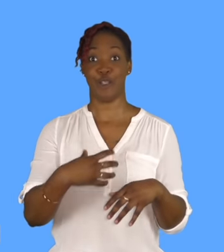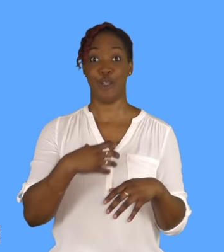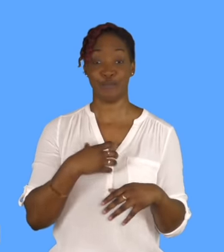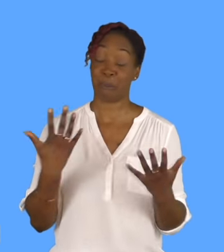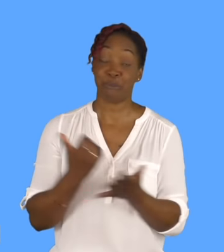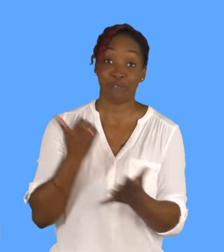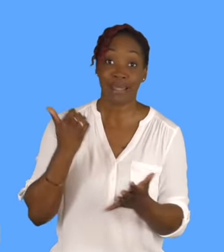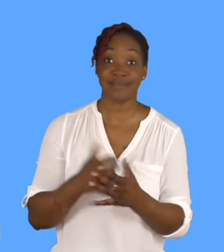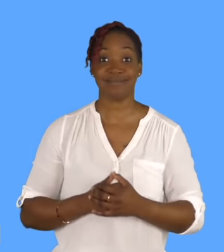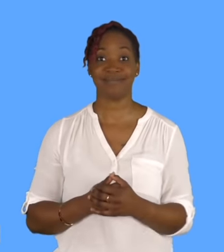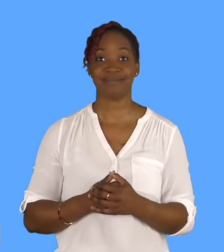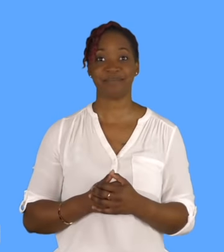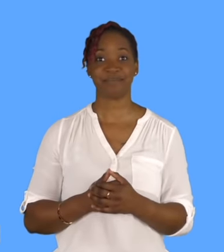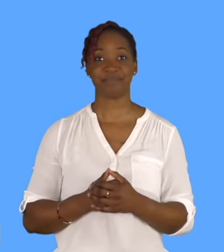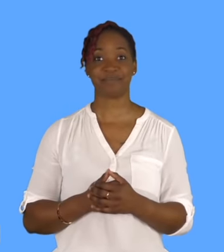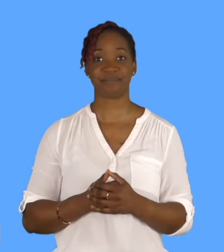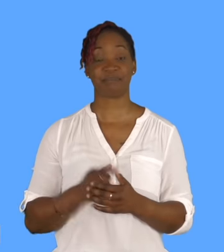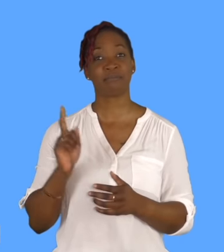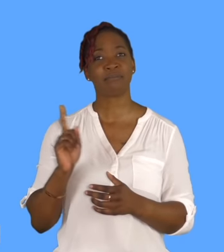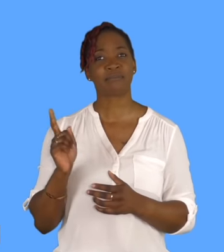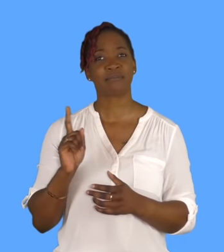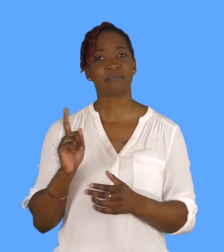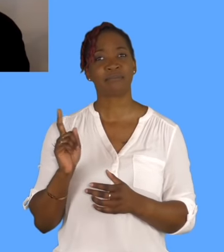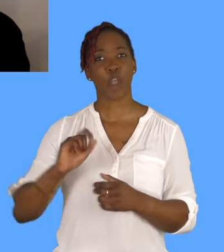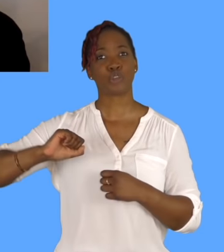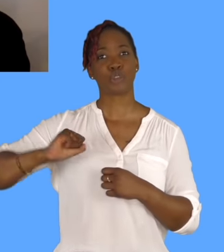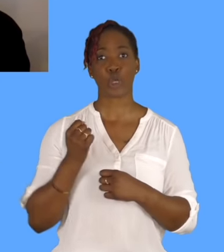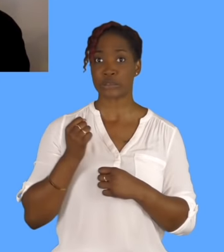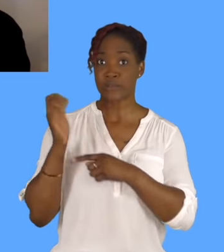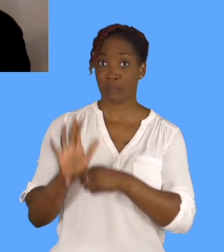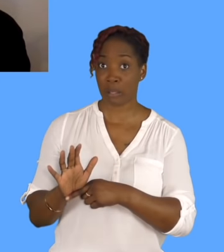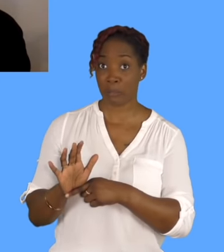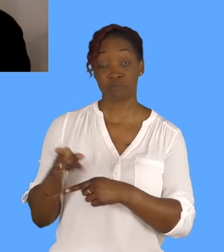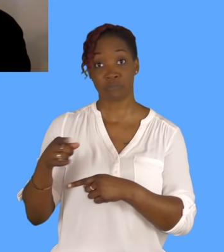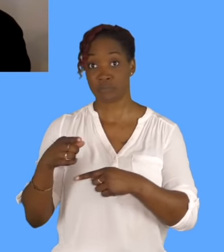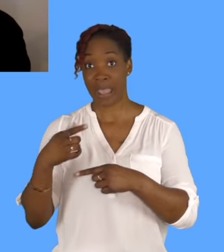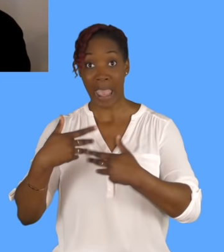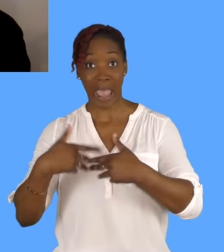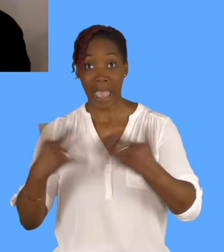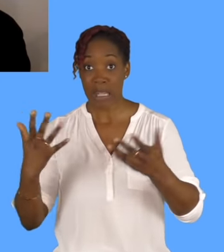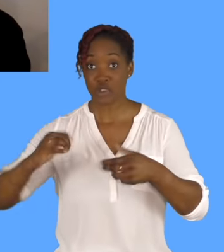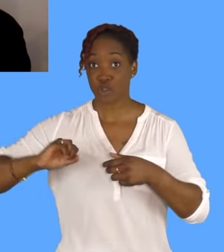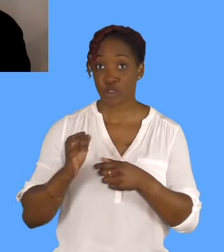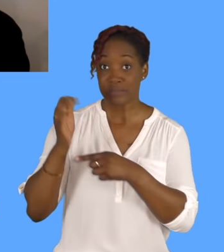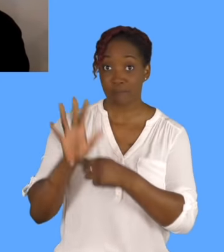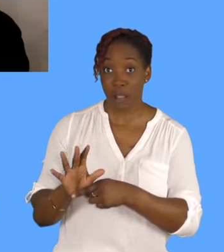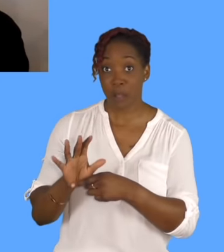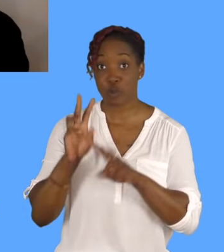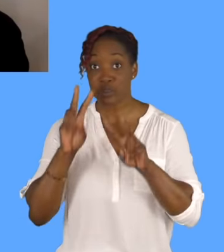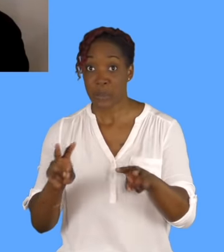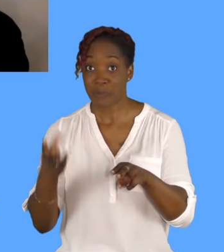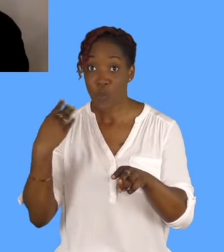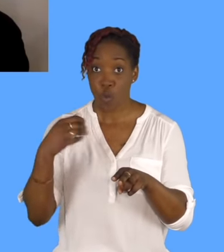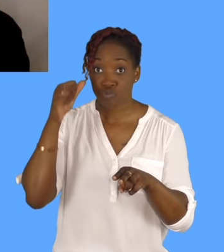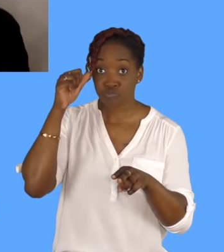What famous, or what Scottish movie, have you seen any Scottish movies, or to say which is your favourite? You know what? I